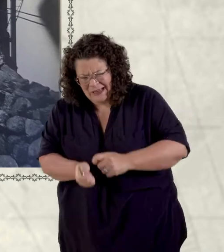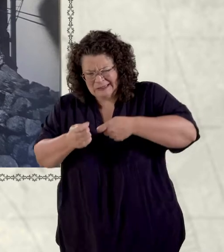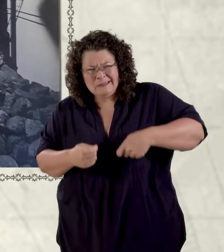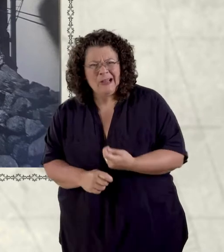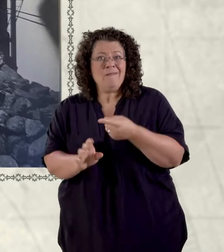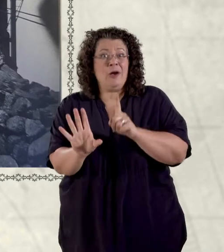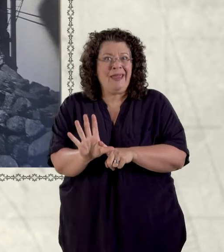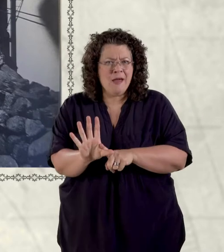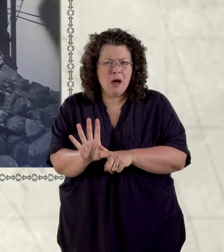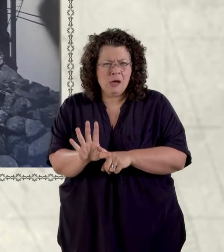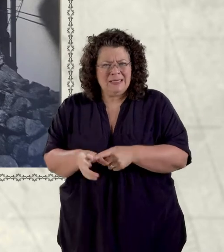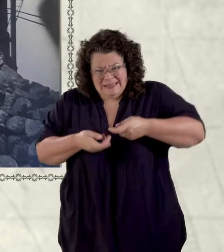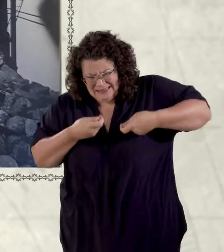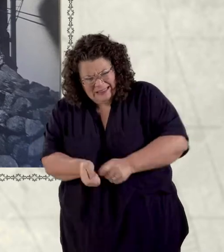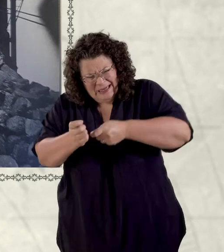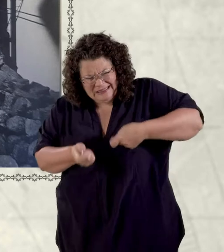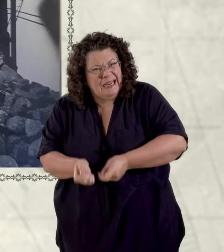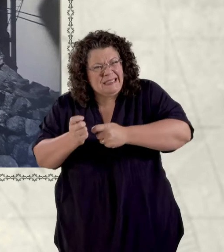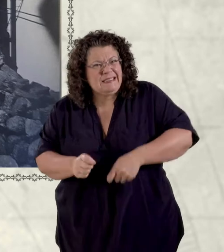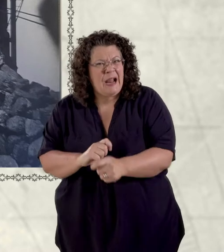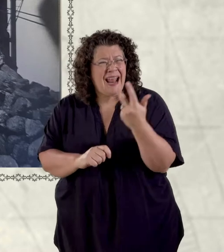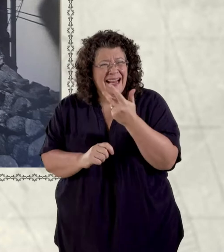dig dig for a year and a half